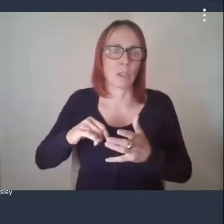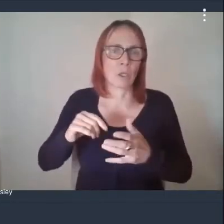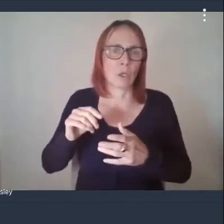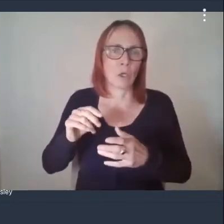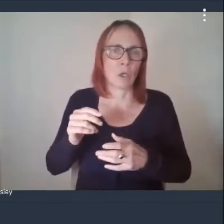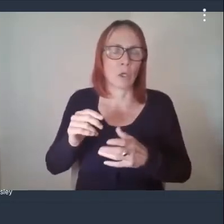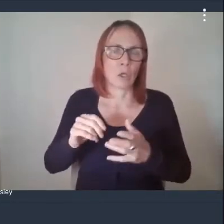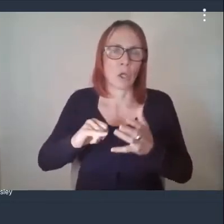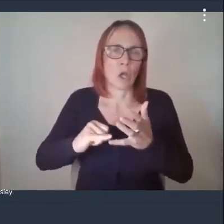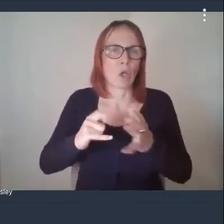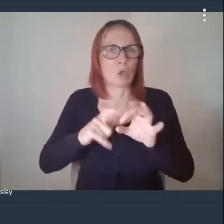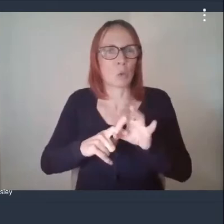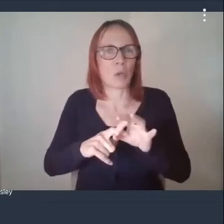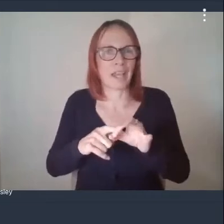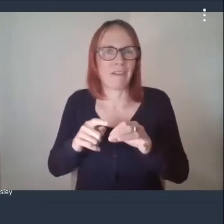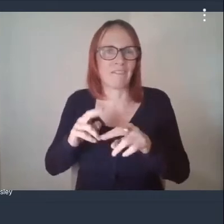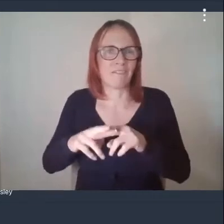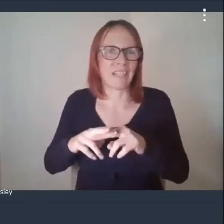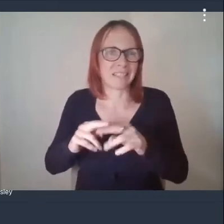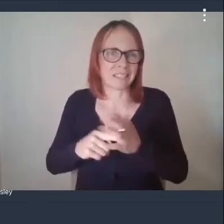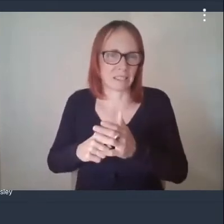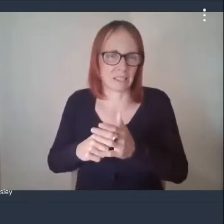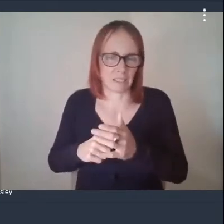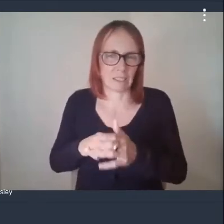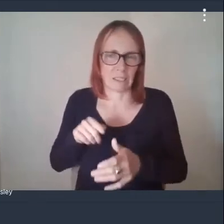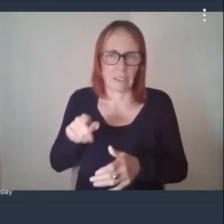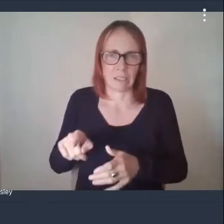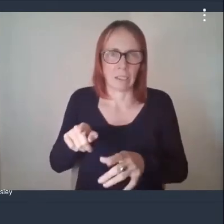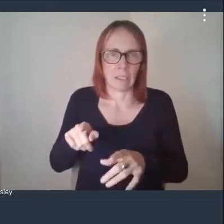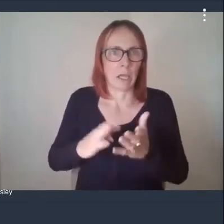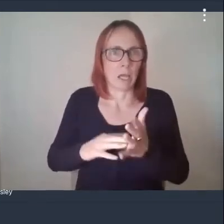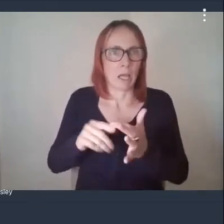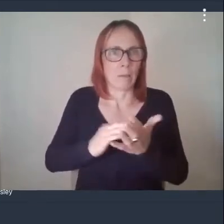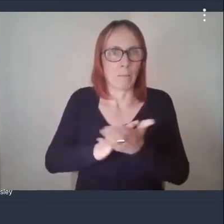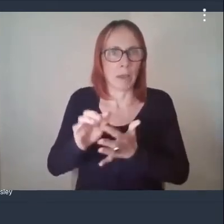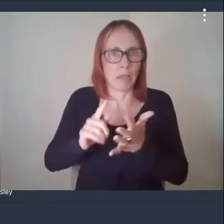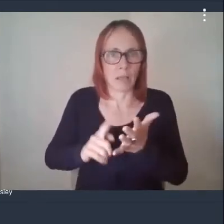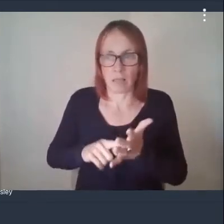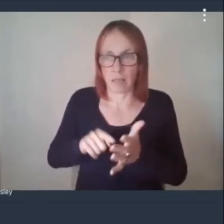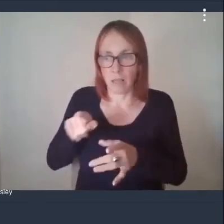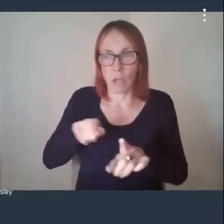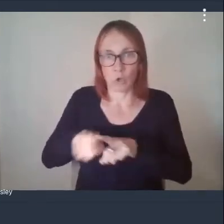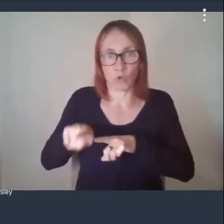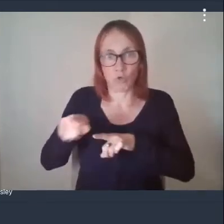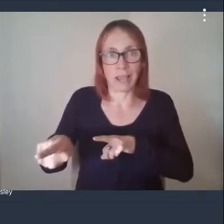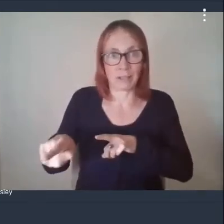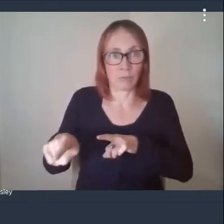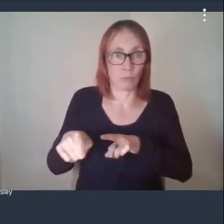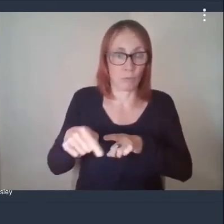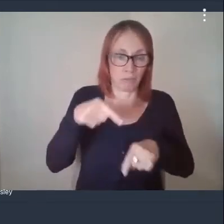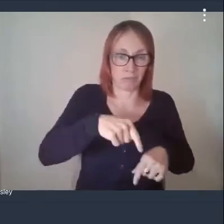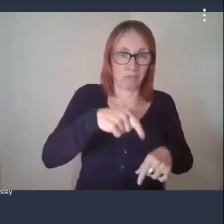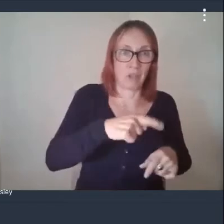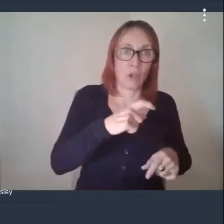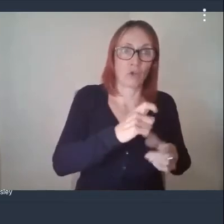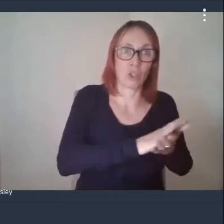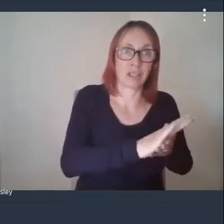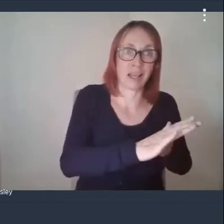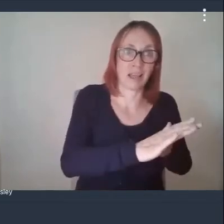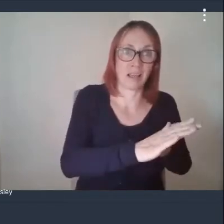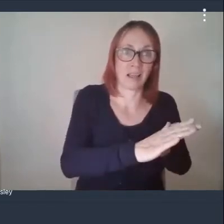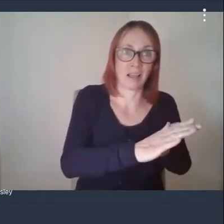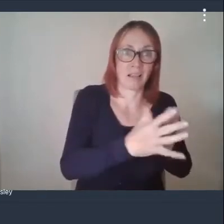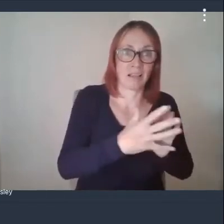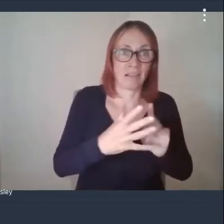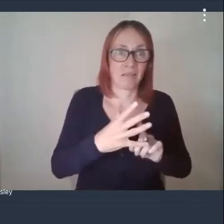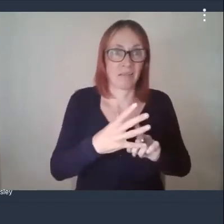and methyl what we have done here so that um we've helped in that we've well we take the